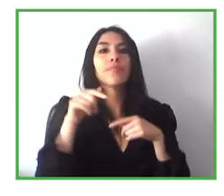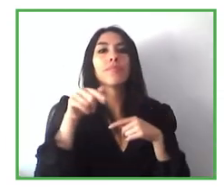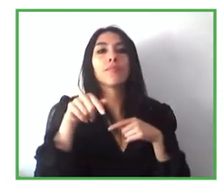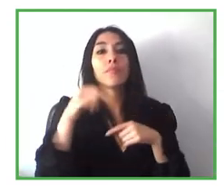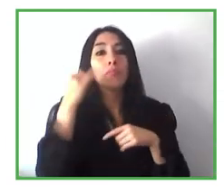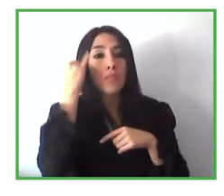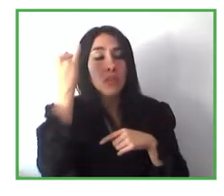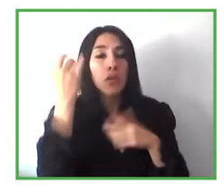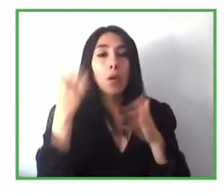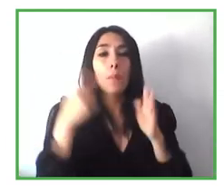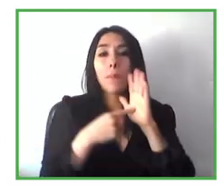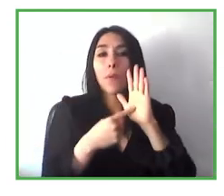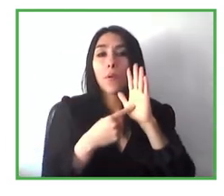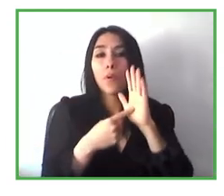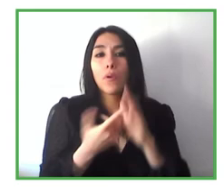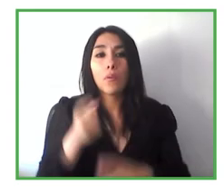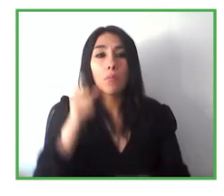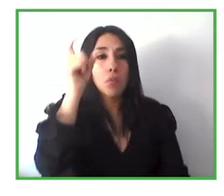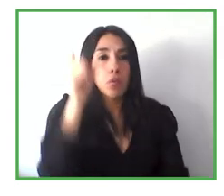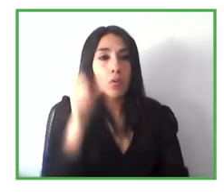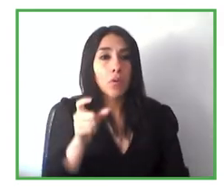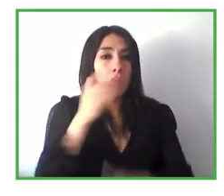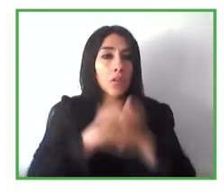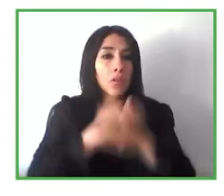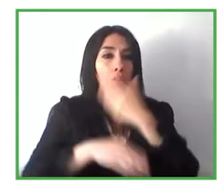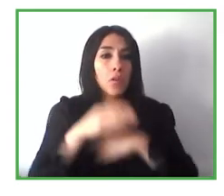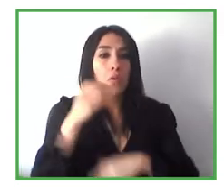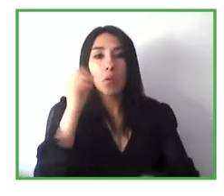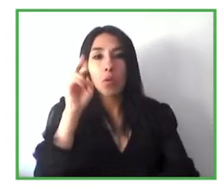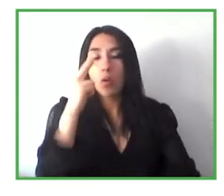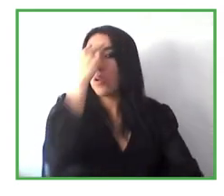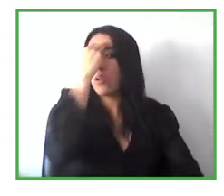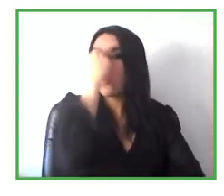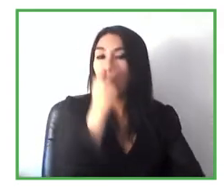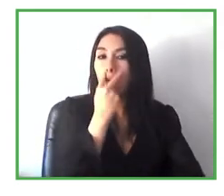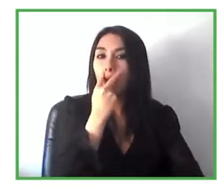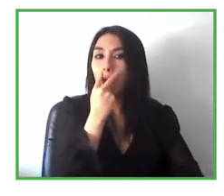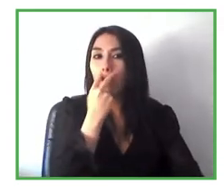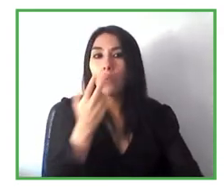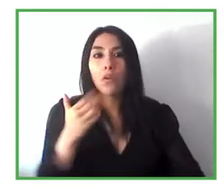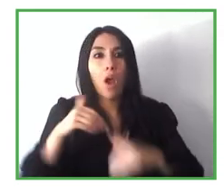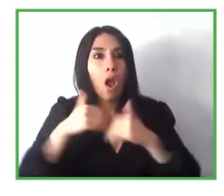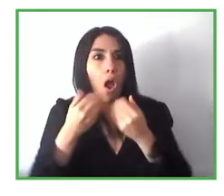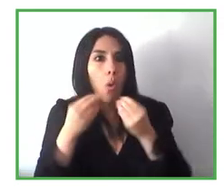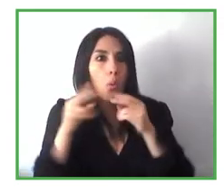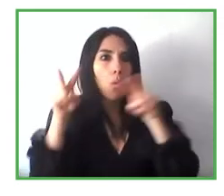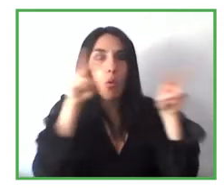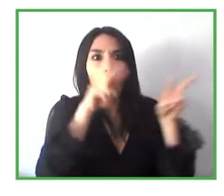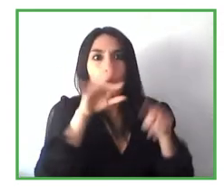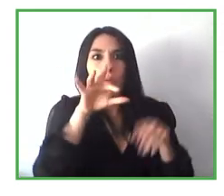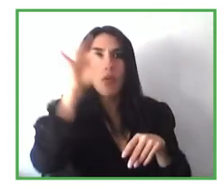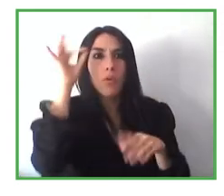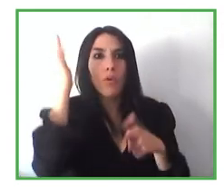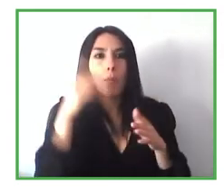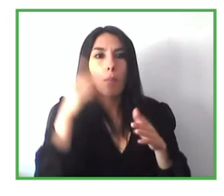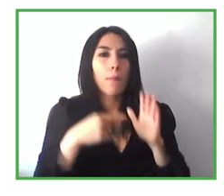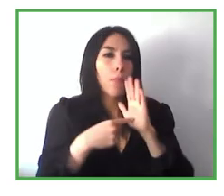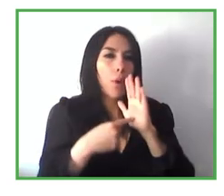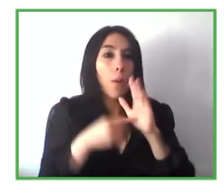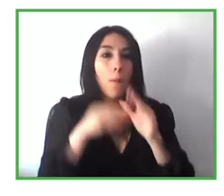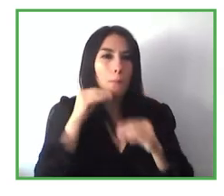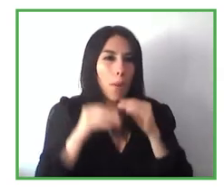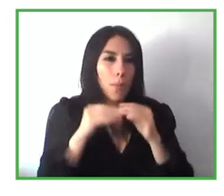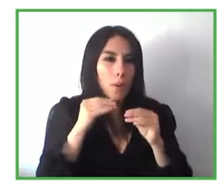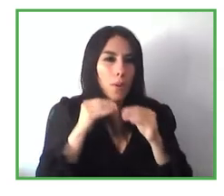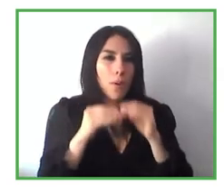we started working with with people and they have some problems, for